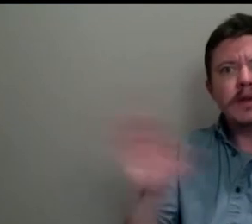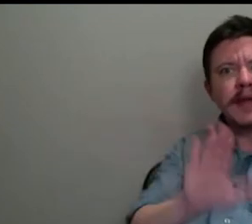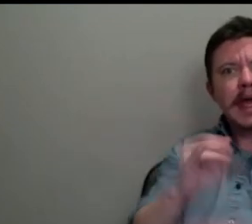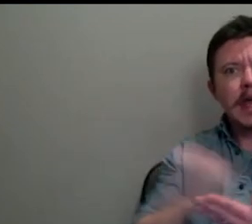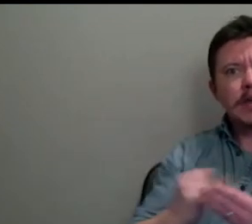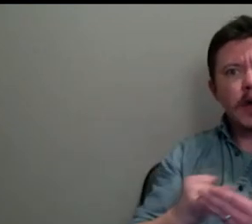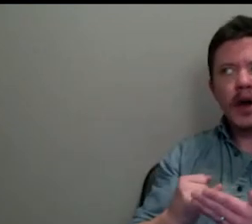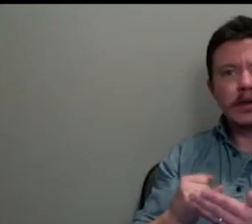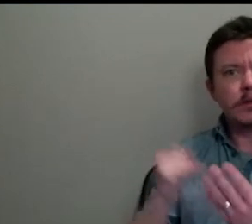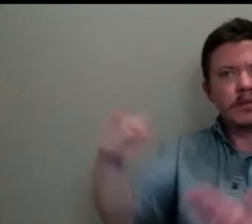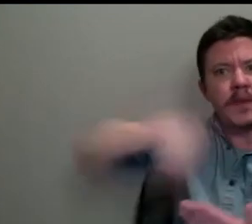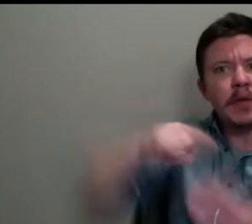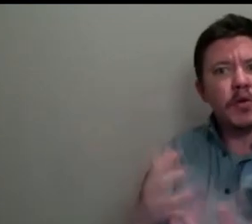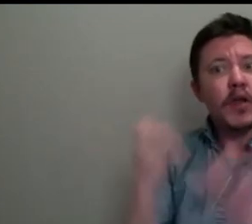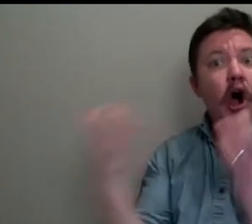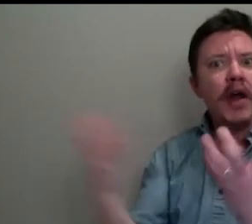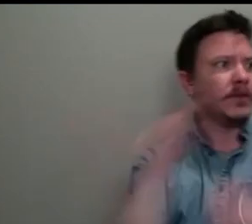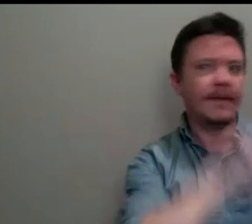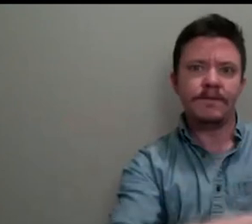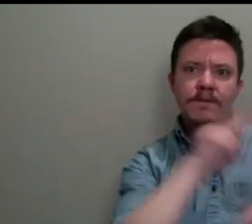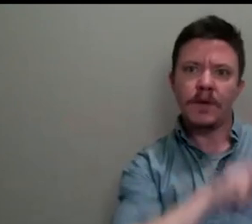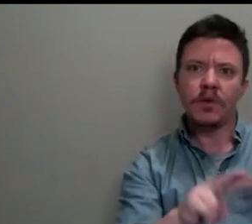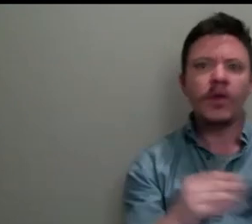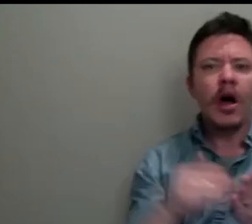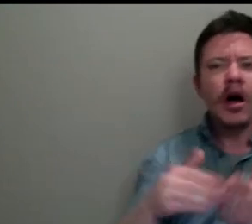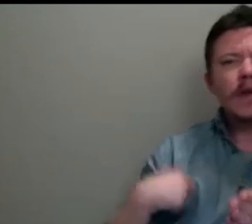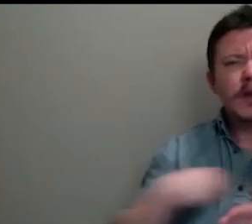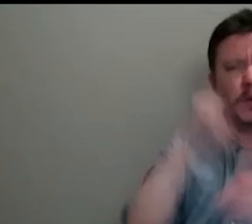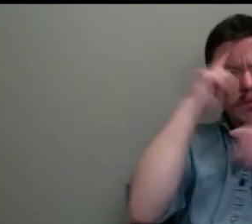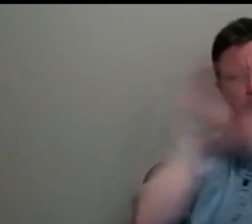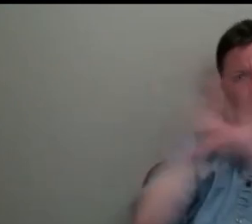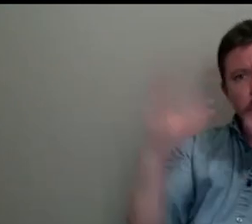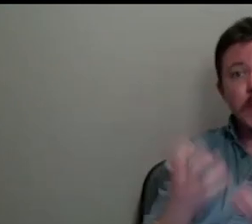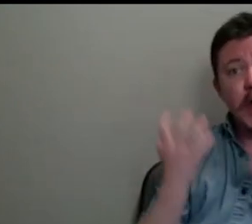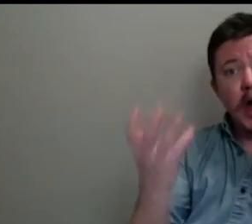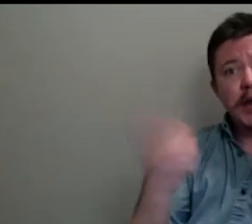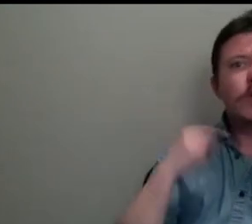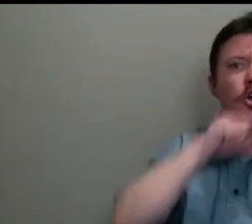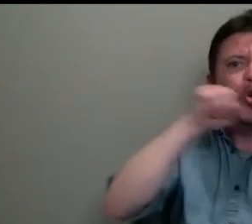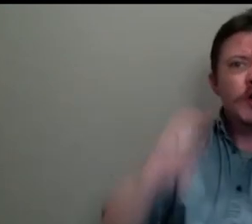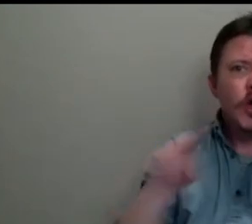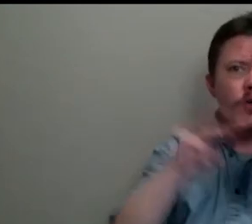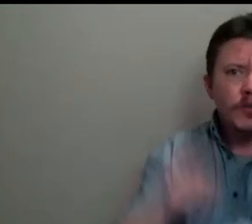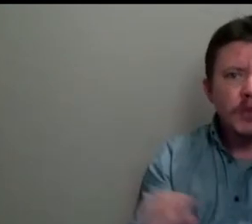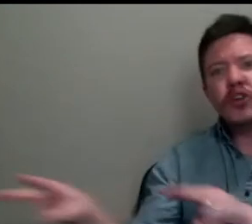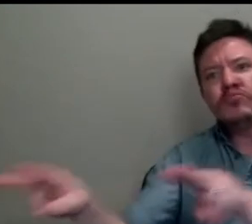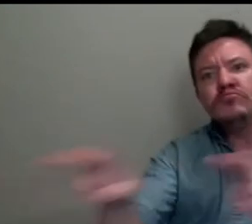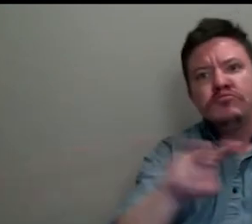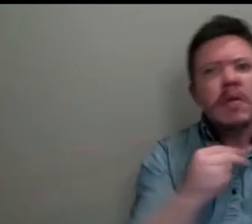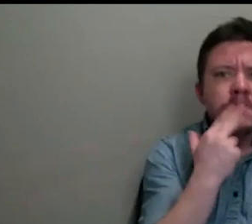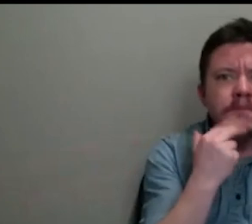an audience for his work. And we often think about the audience being, you know, those that would go to the Le Barque de Bouteville and other little exhibitions,